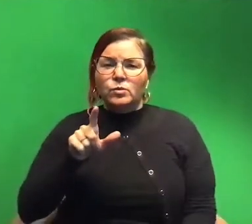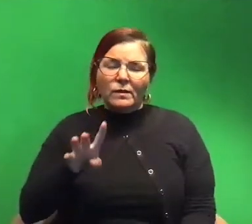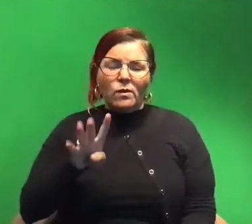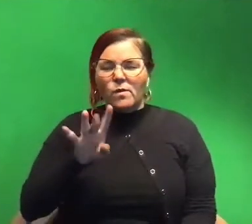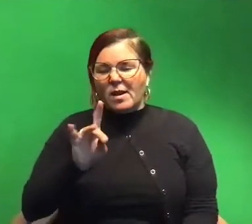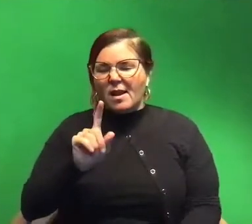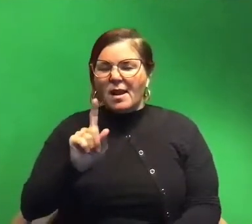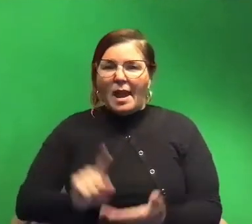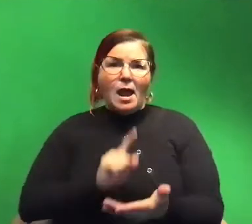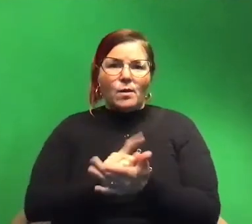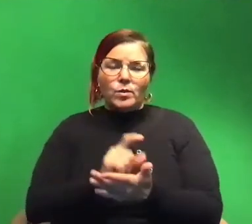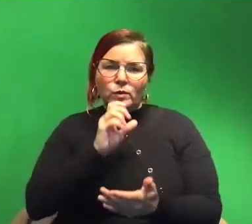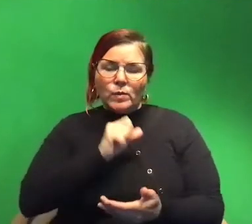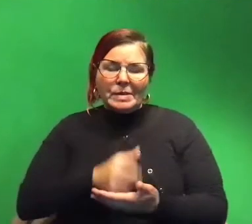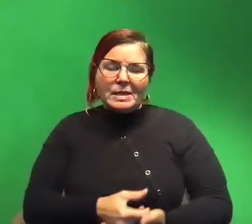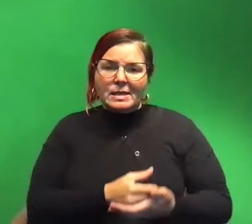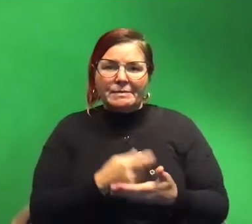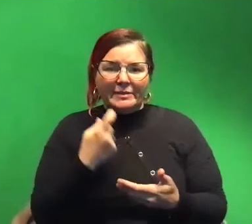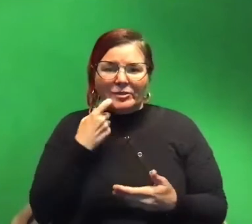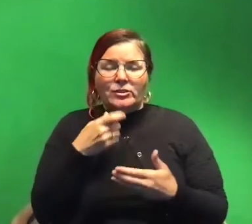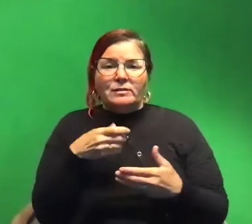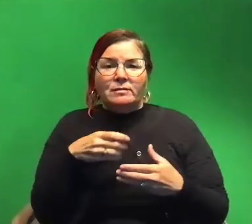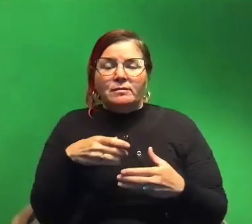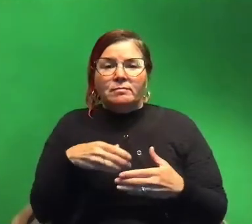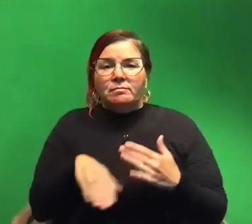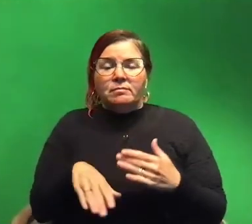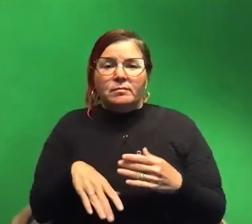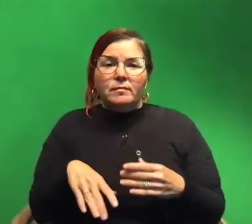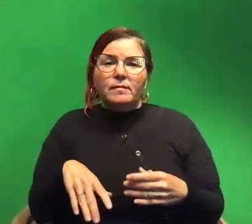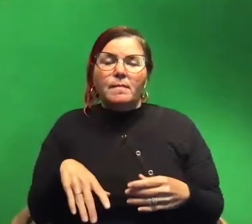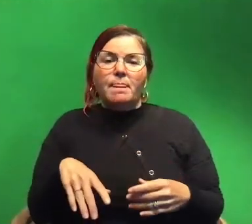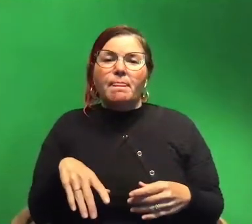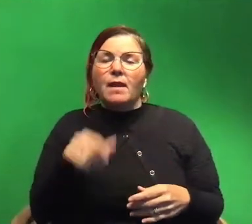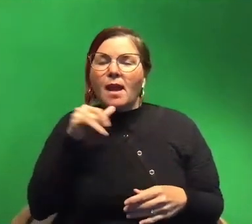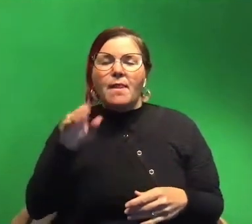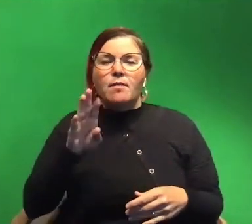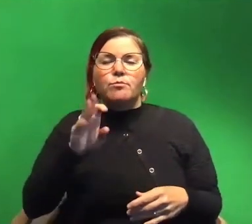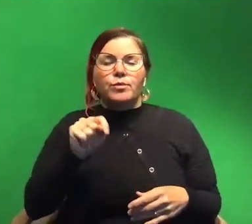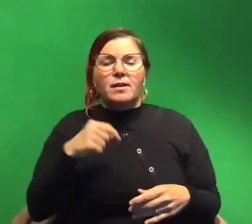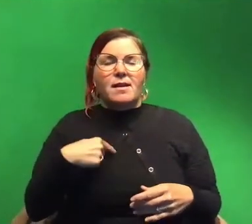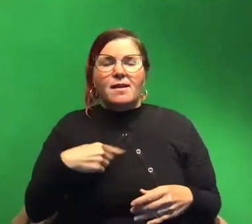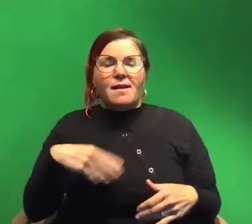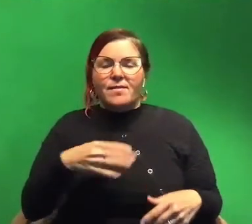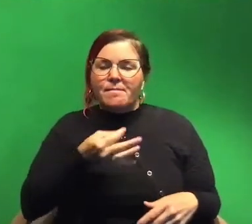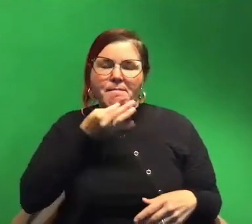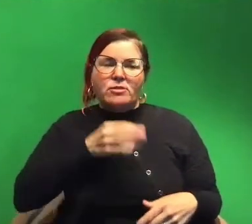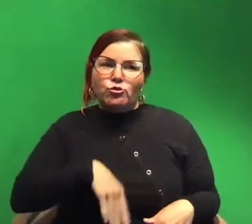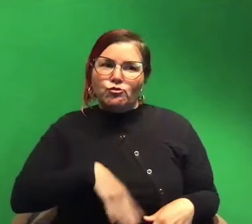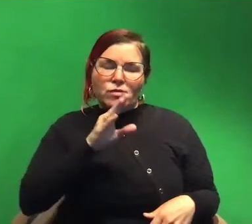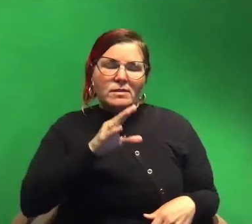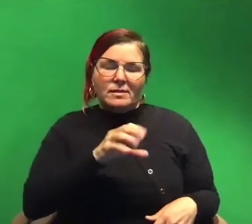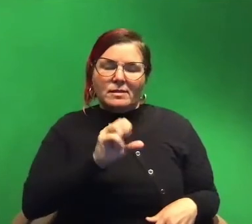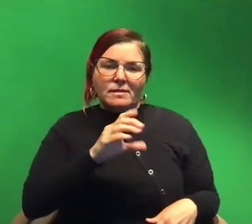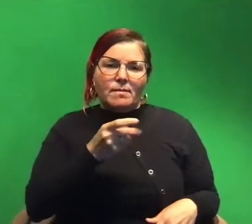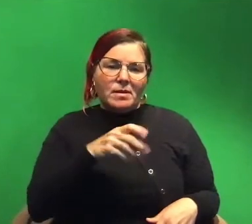um because unlike um Brett I I have not mastered raising cephalopods.